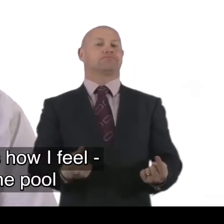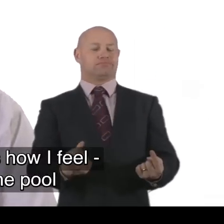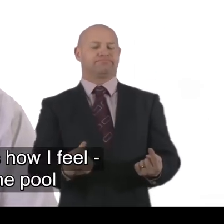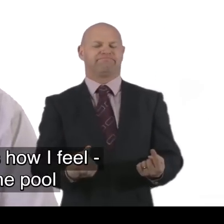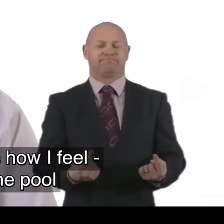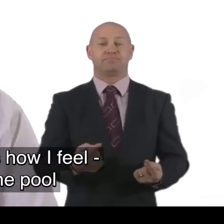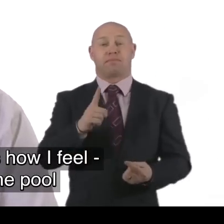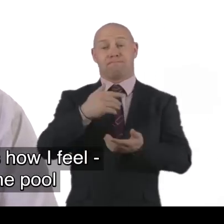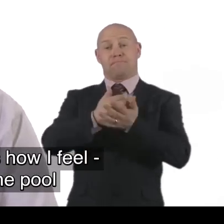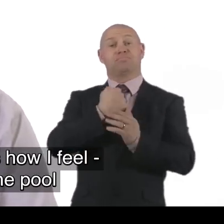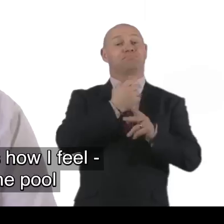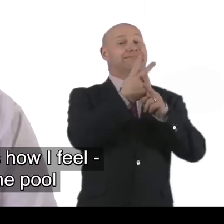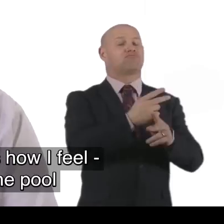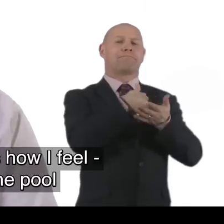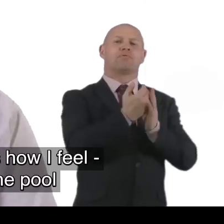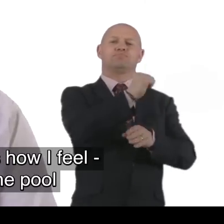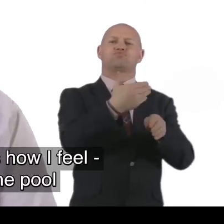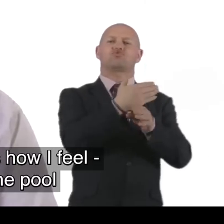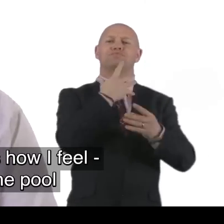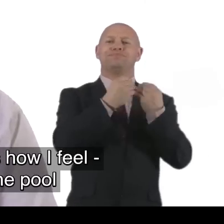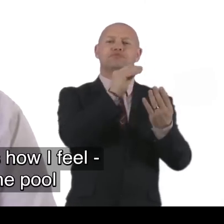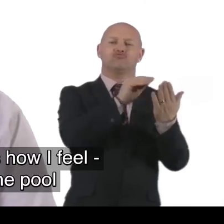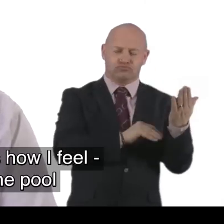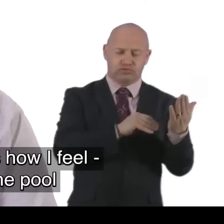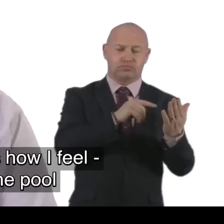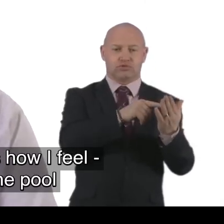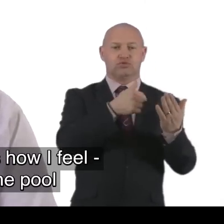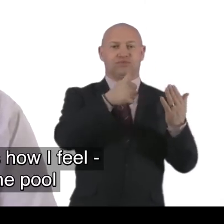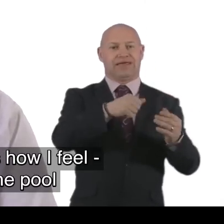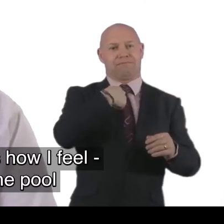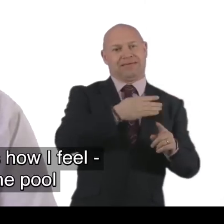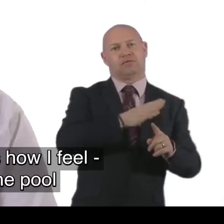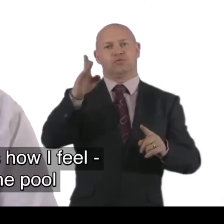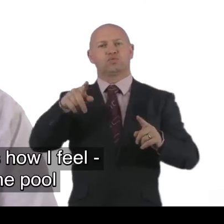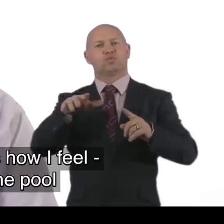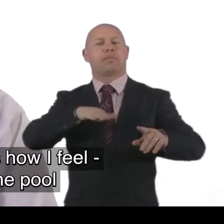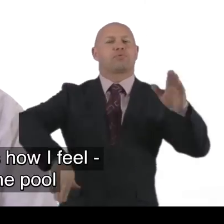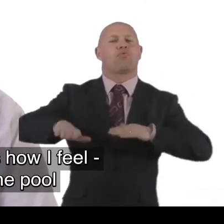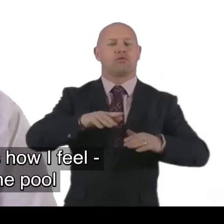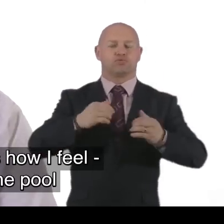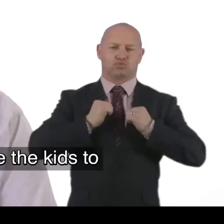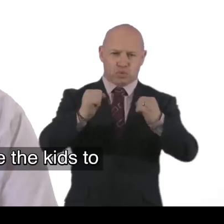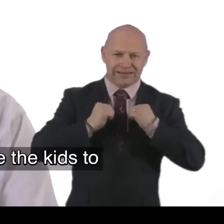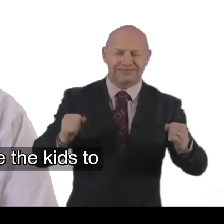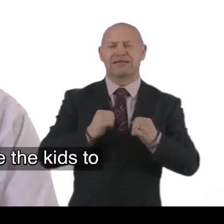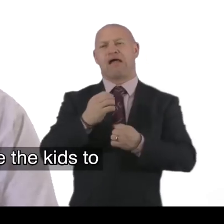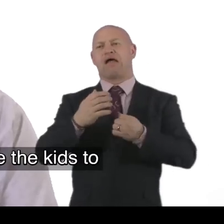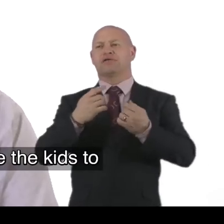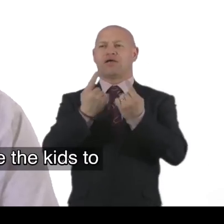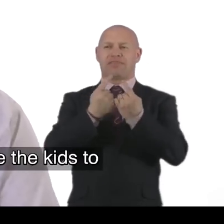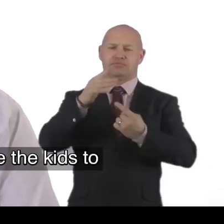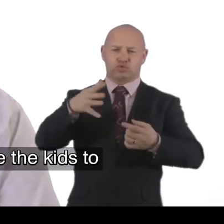can do it. So. Um. My carer. Part of her. Job description. to help me. Get to the pool. To do the exercise.